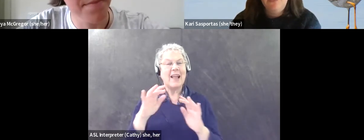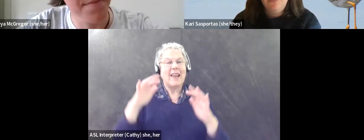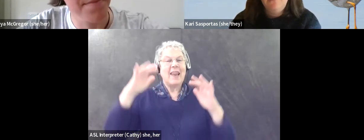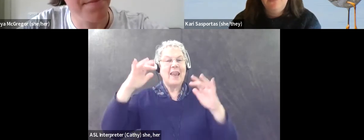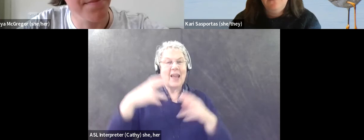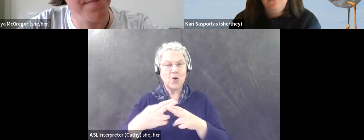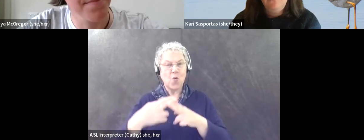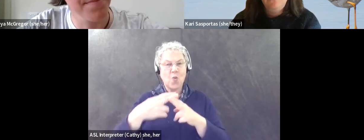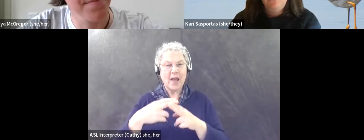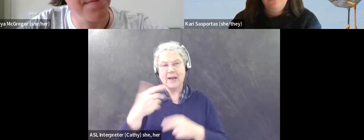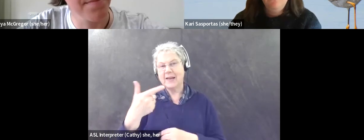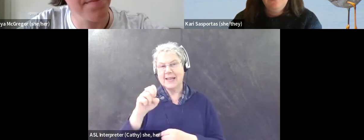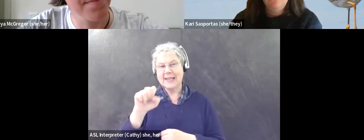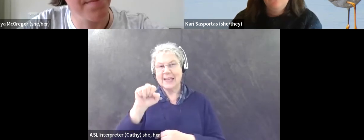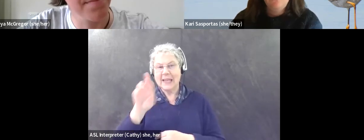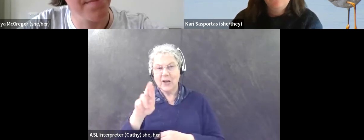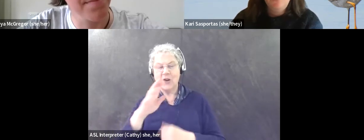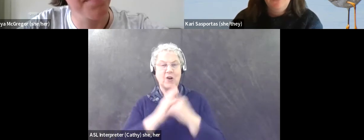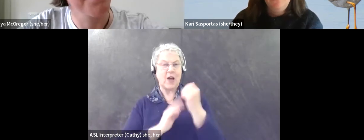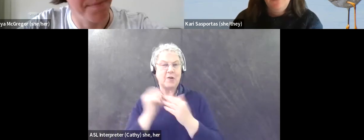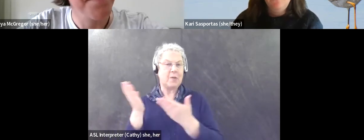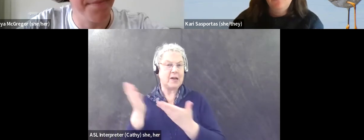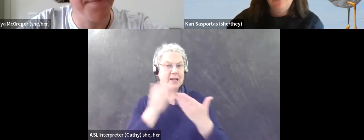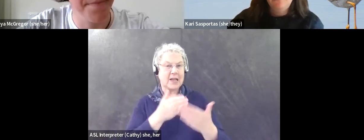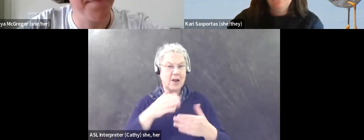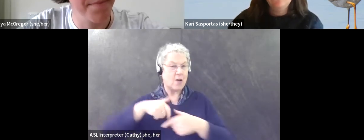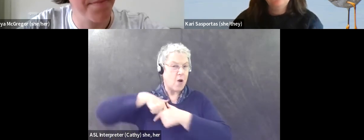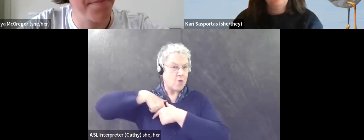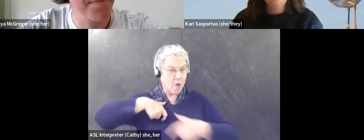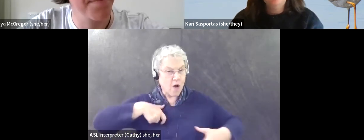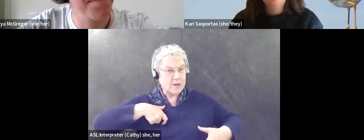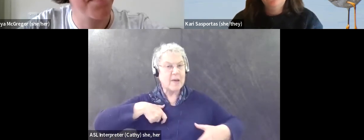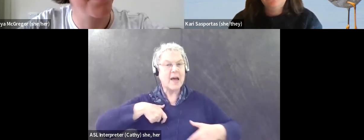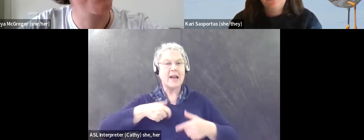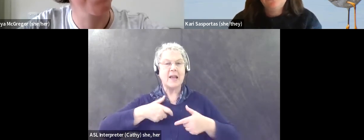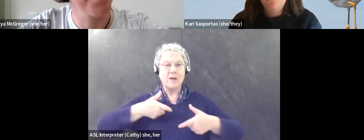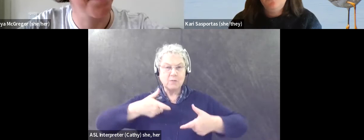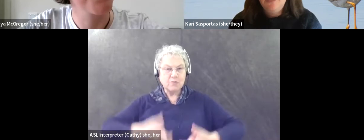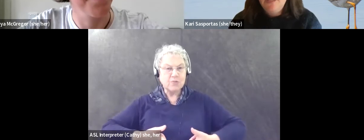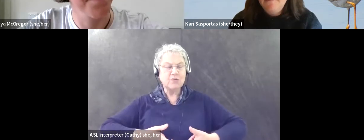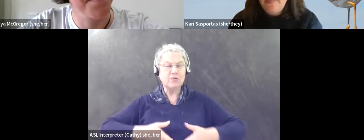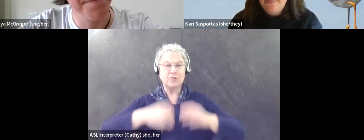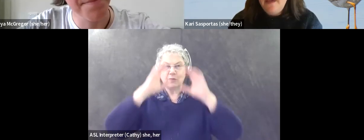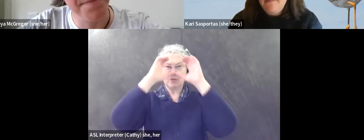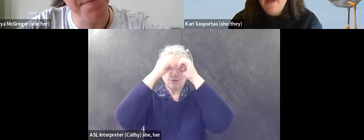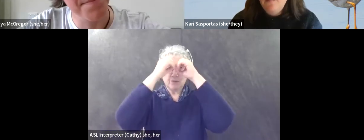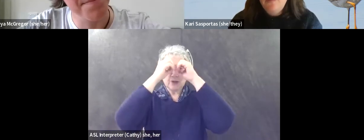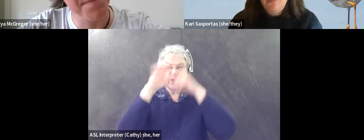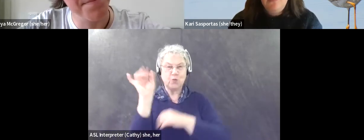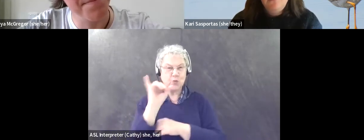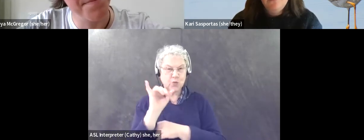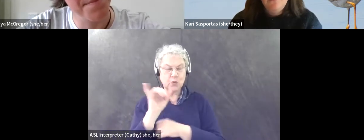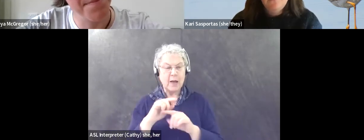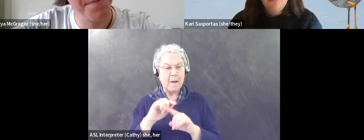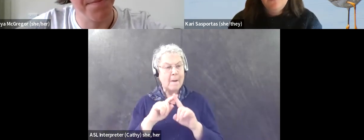carry and then, um, carry a cross body and have the binoculars also attached. But I, I'm